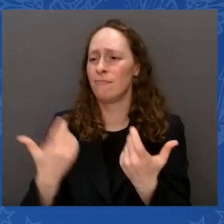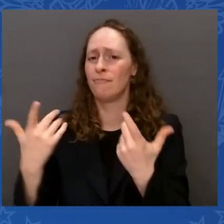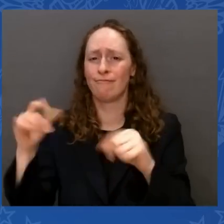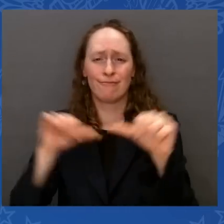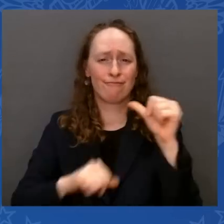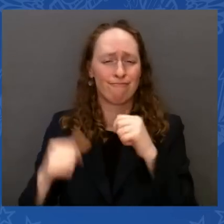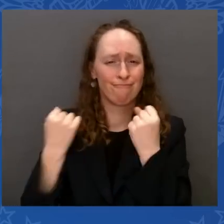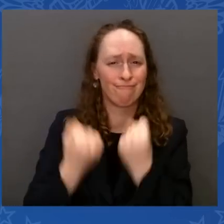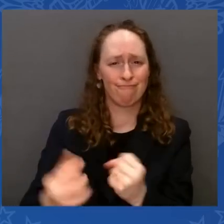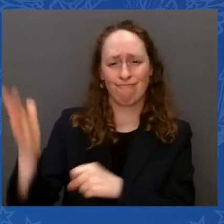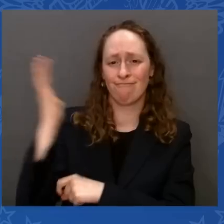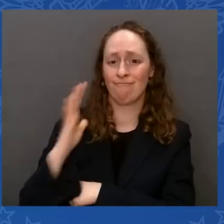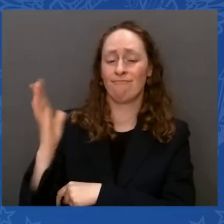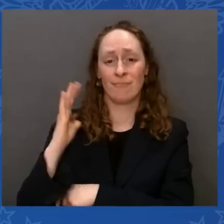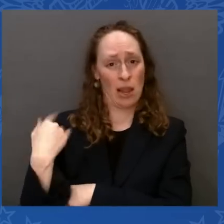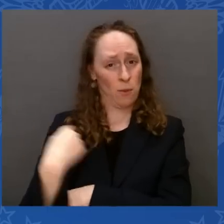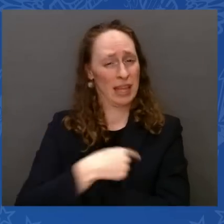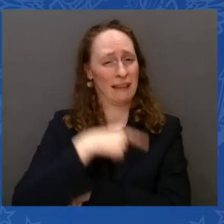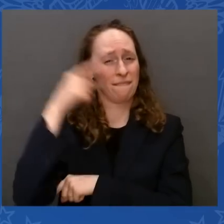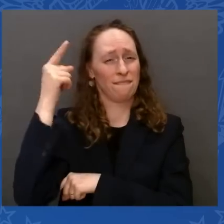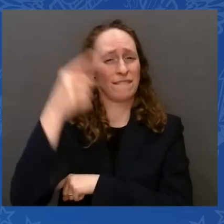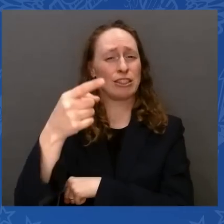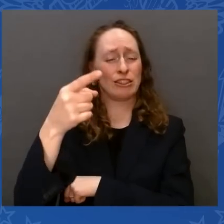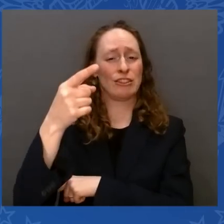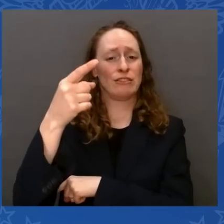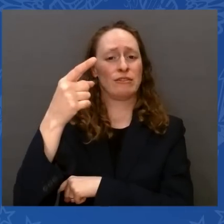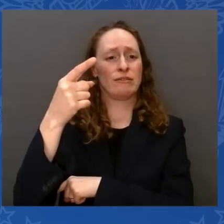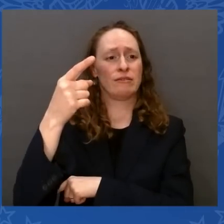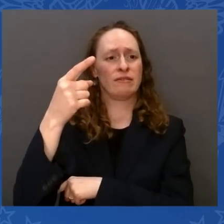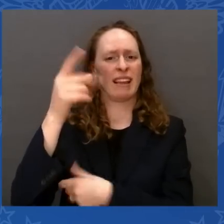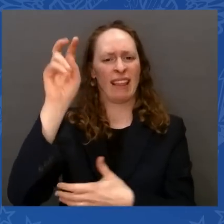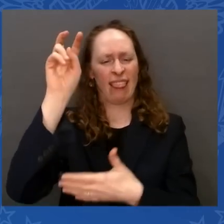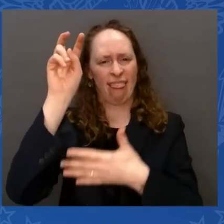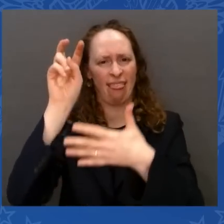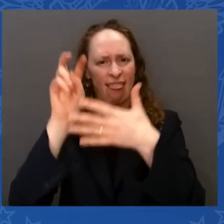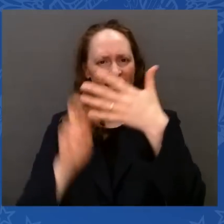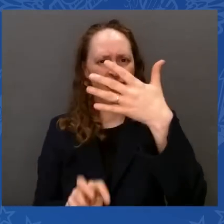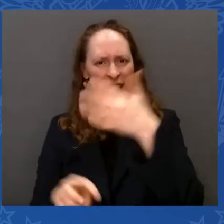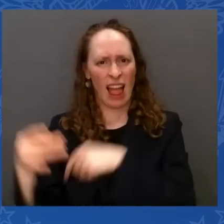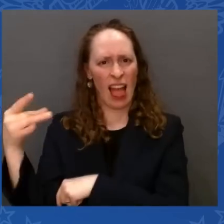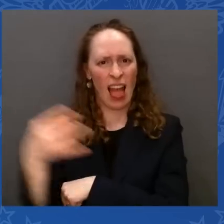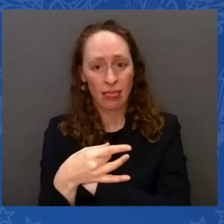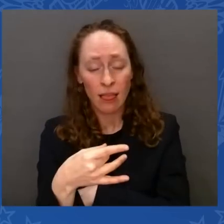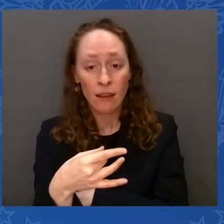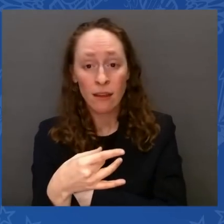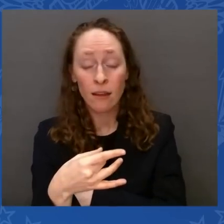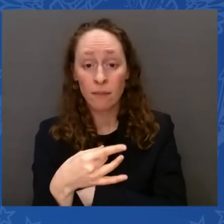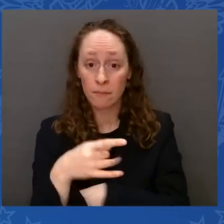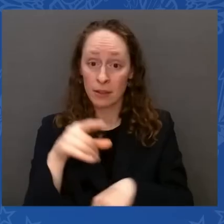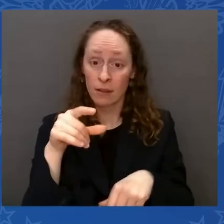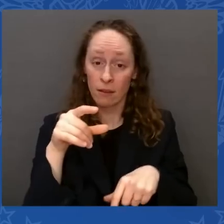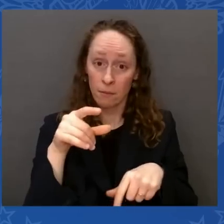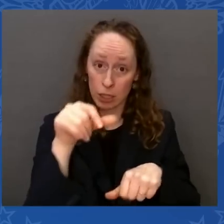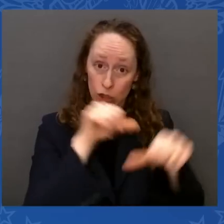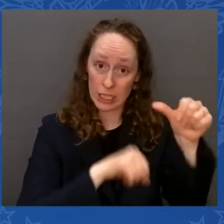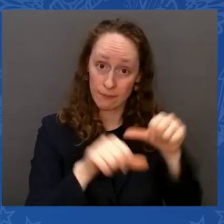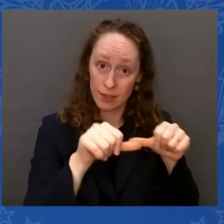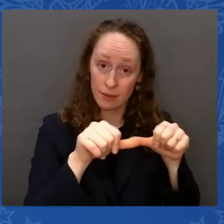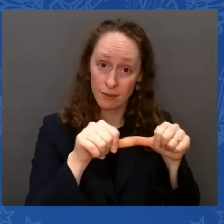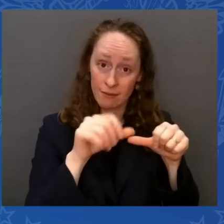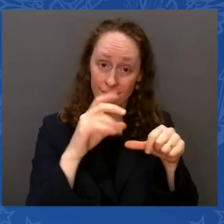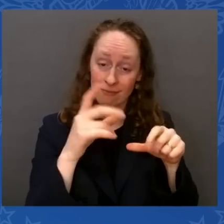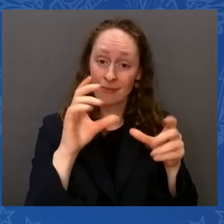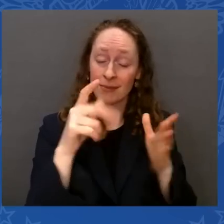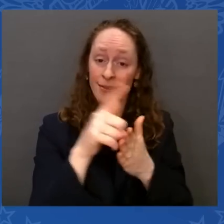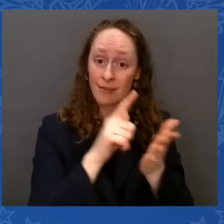Chips and Science Act is committed. There's $300 billion in investment committed —